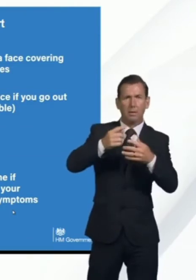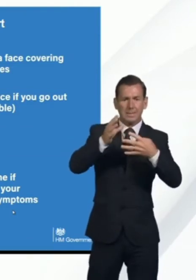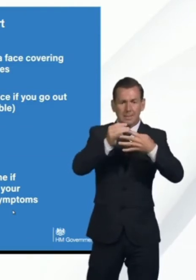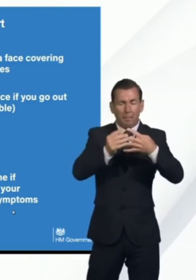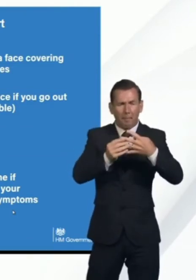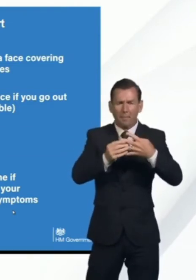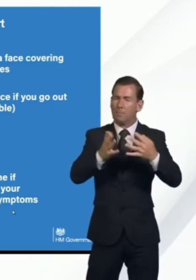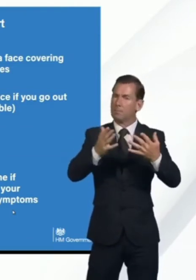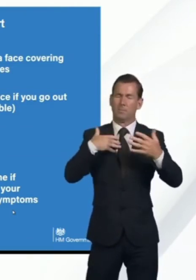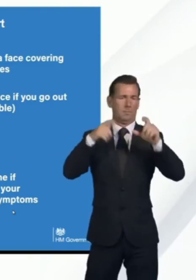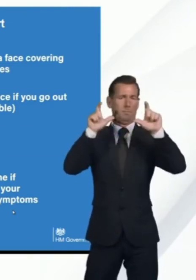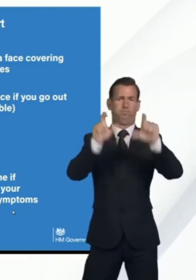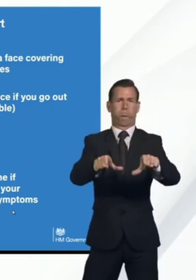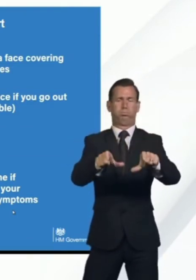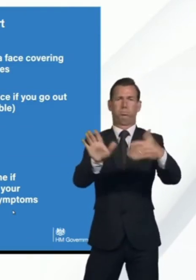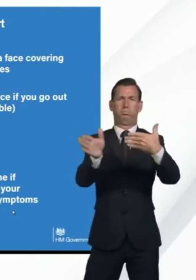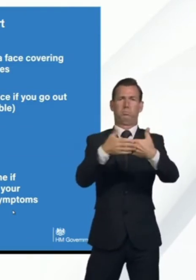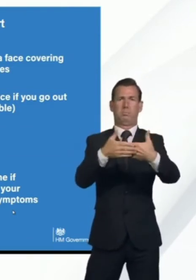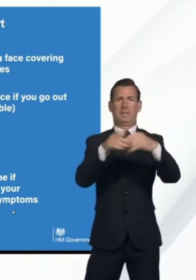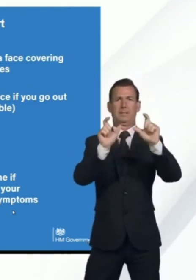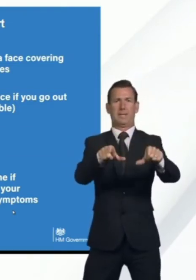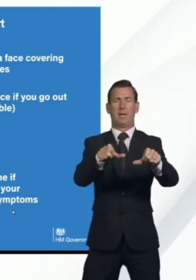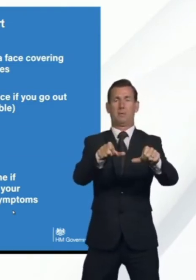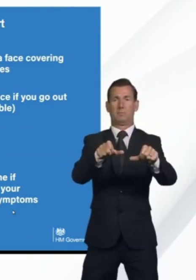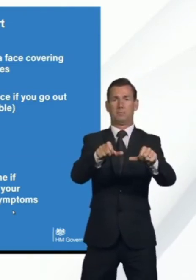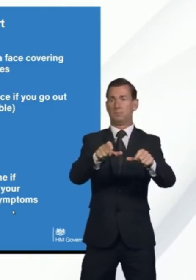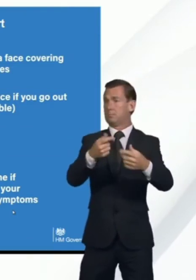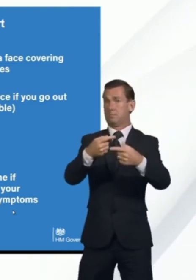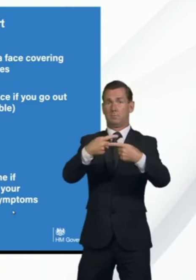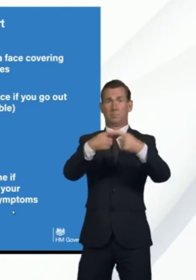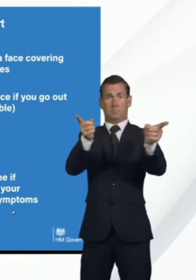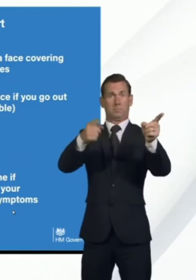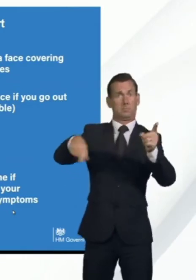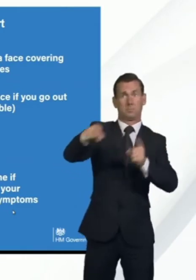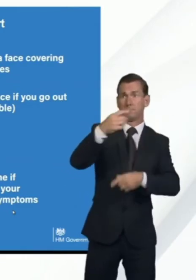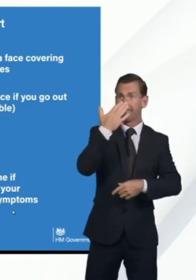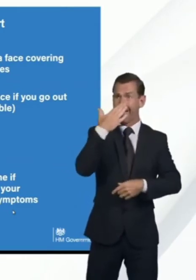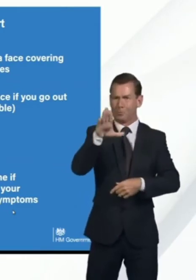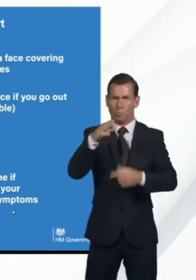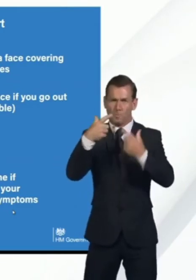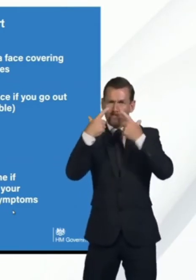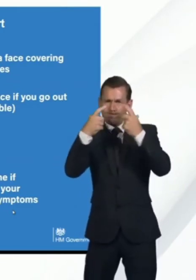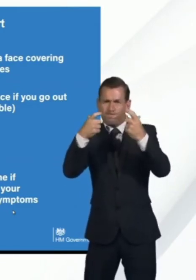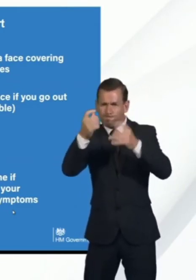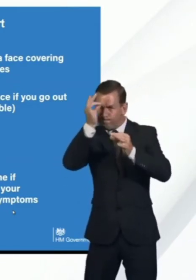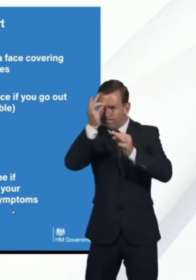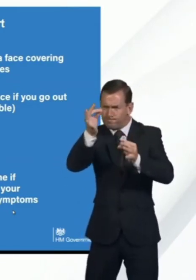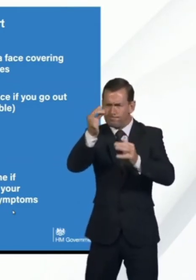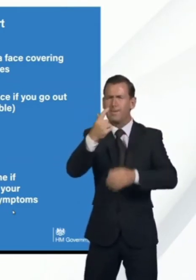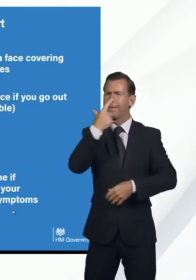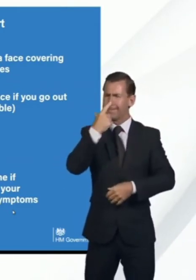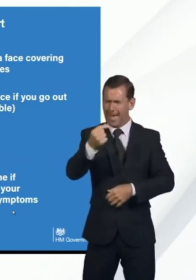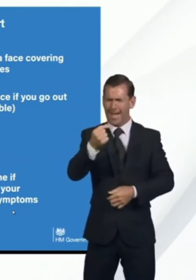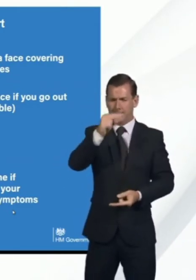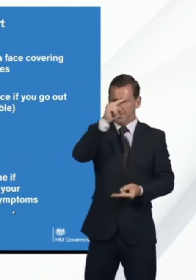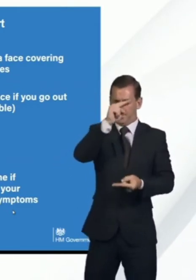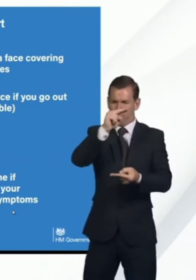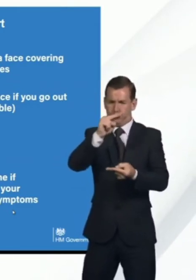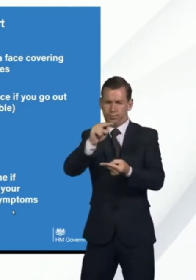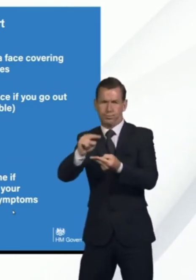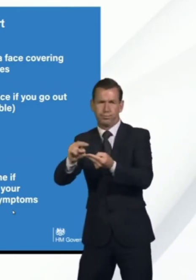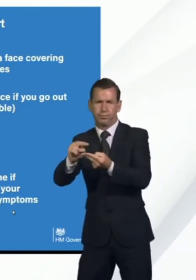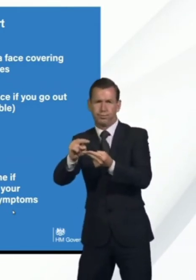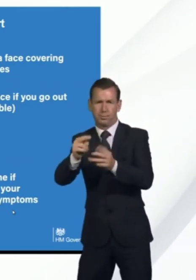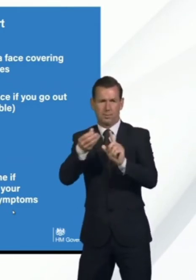-isolate. Because if everyone stays alert and follows the rules, we can control coronavirus by keeping the R